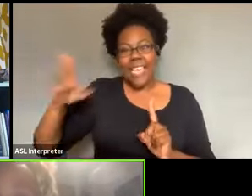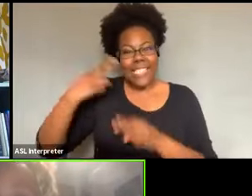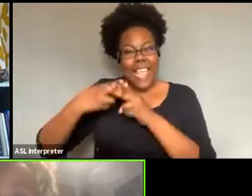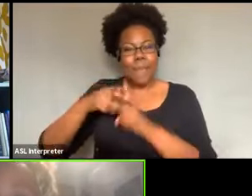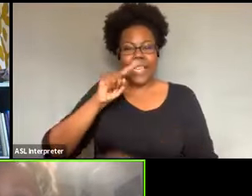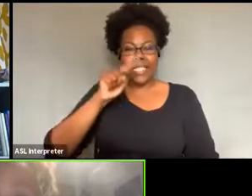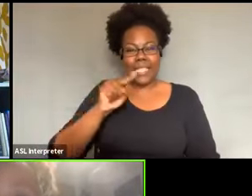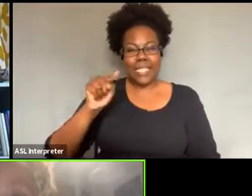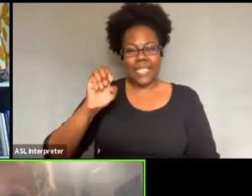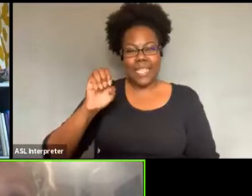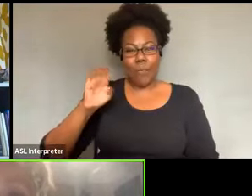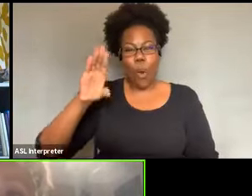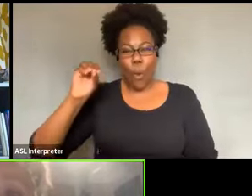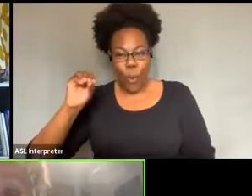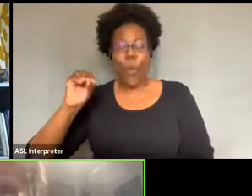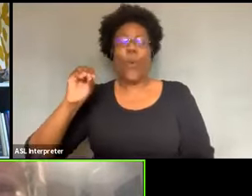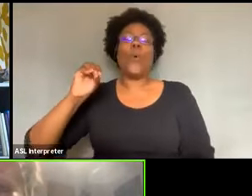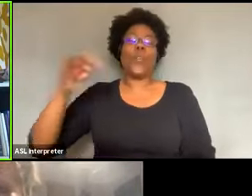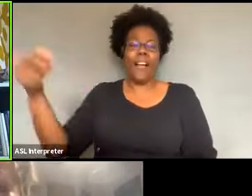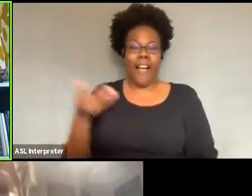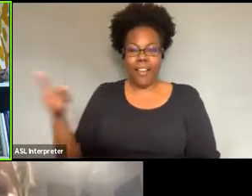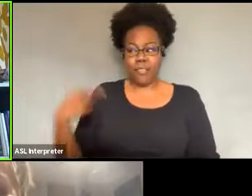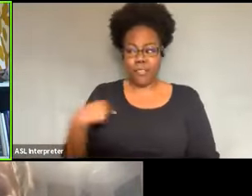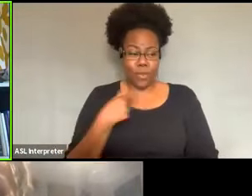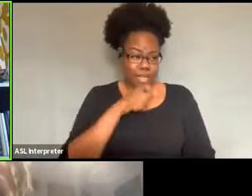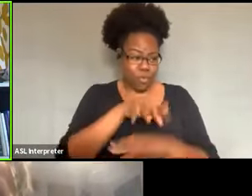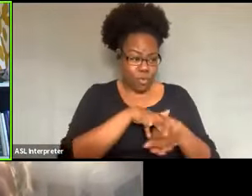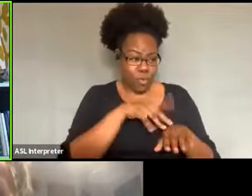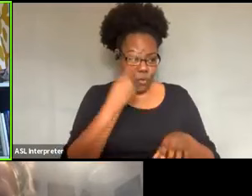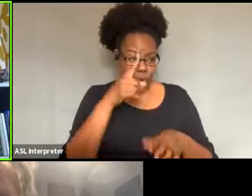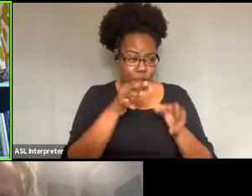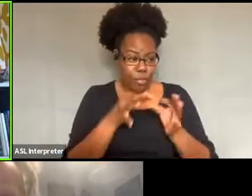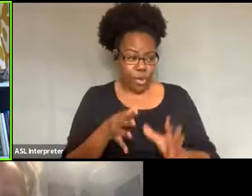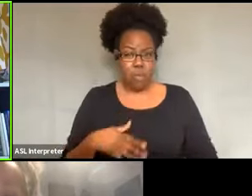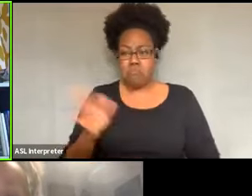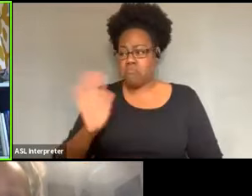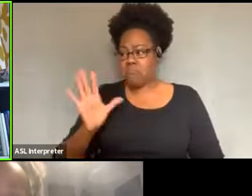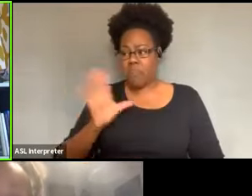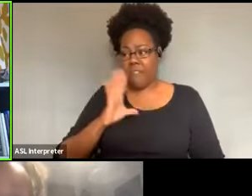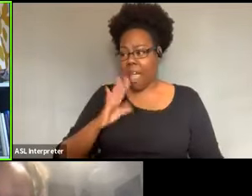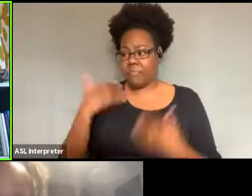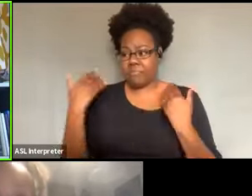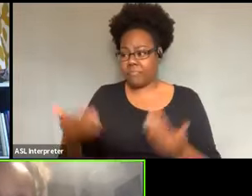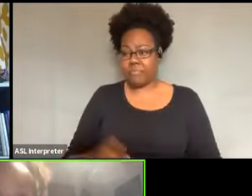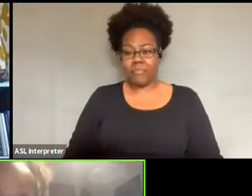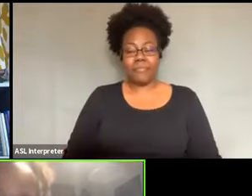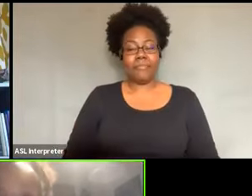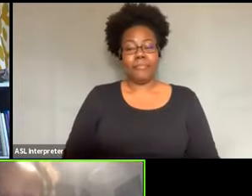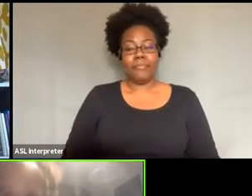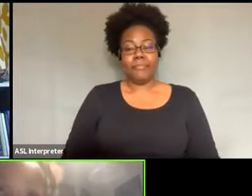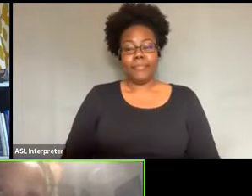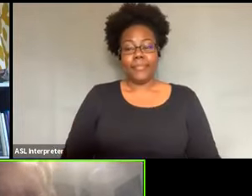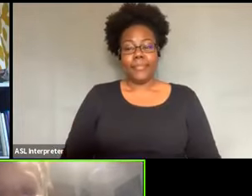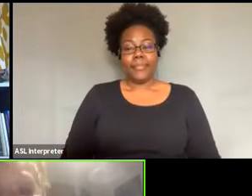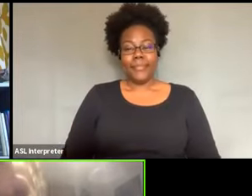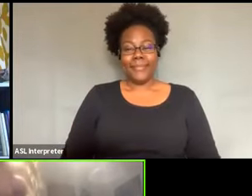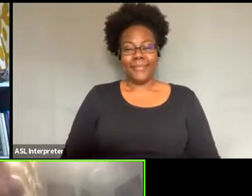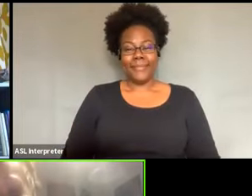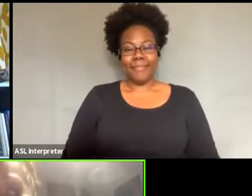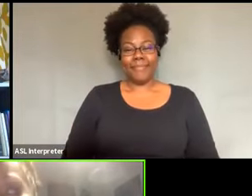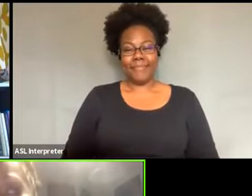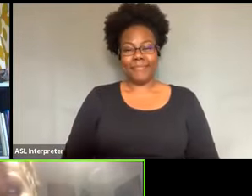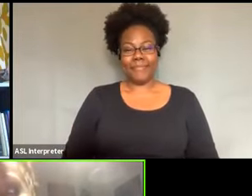need to slow down for the interpreter? She's doing her job over there. I love it. But, um, we would go, and